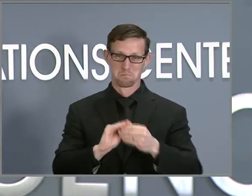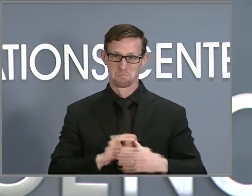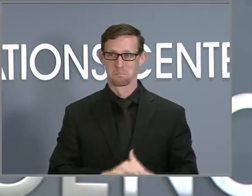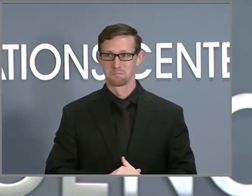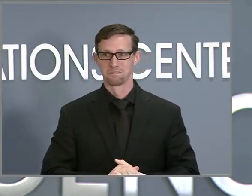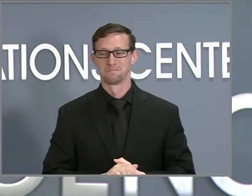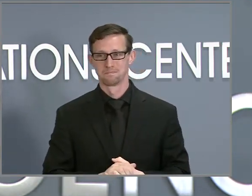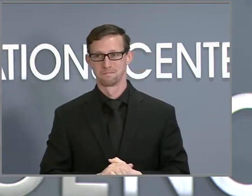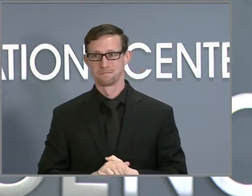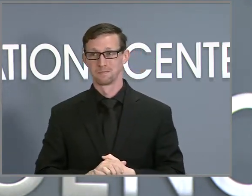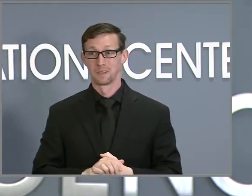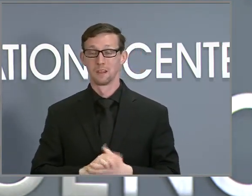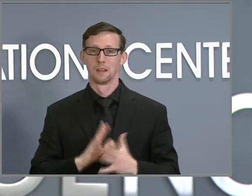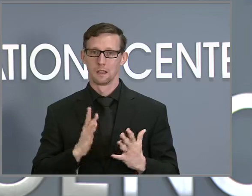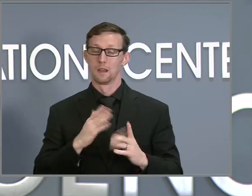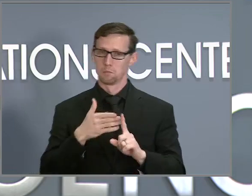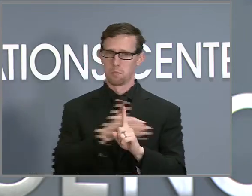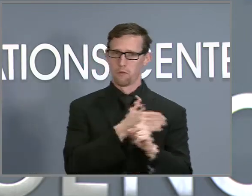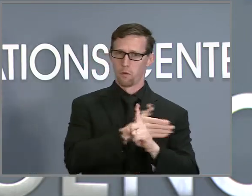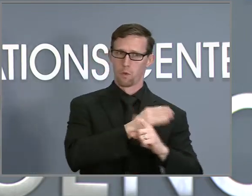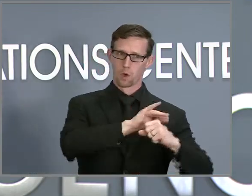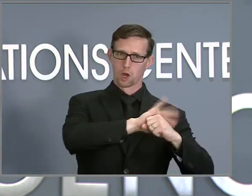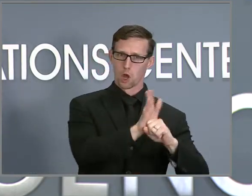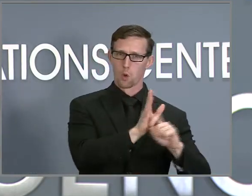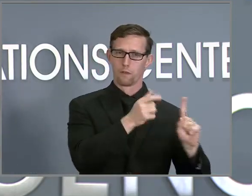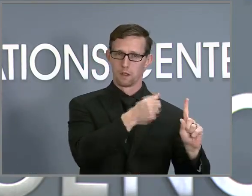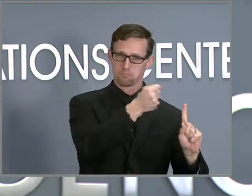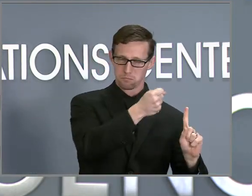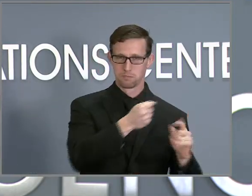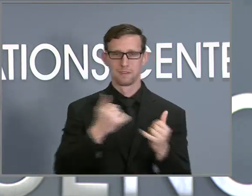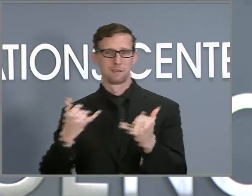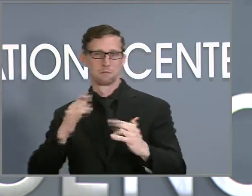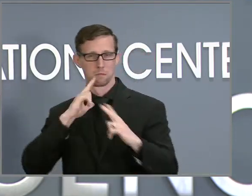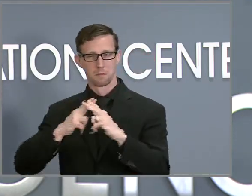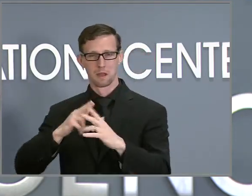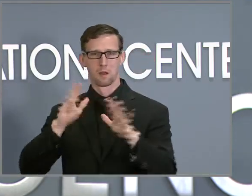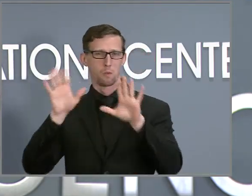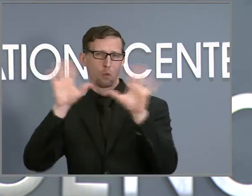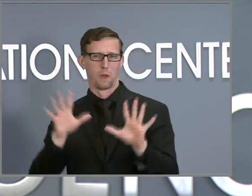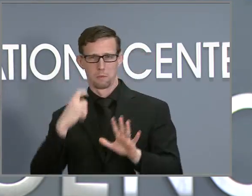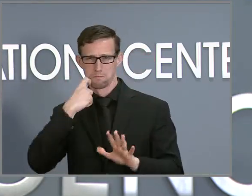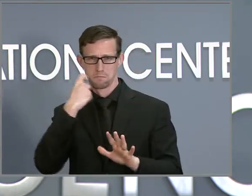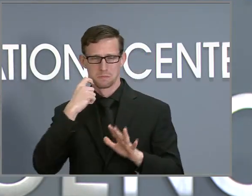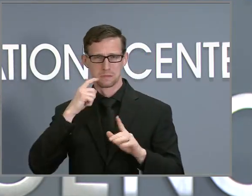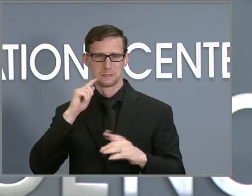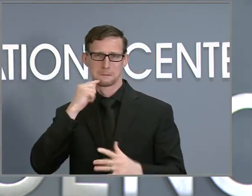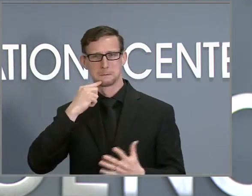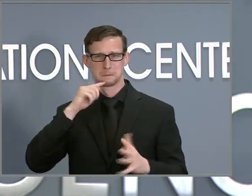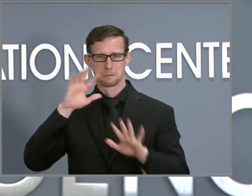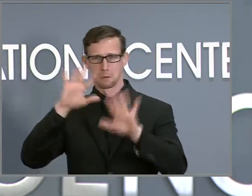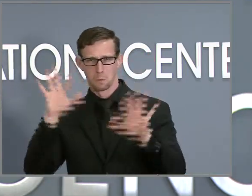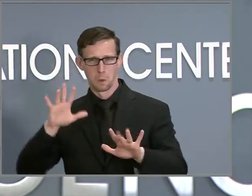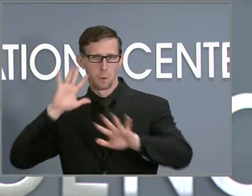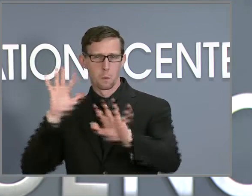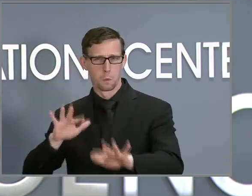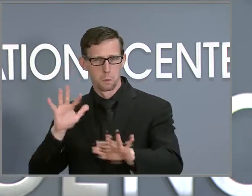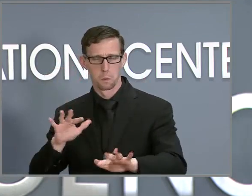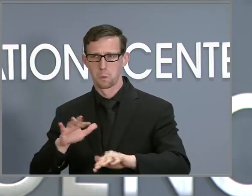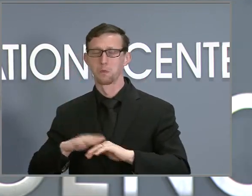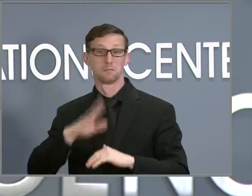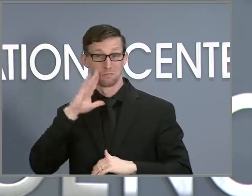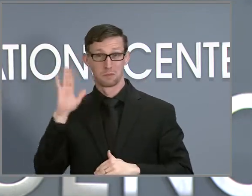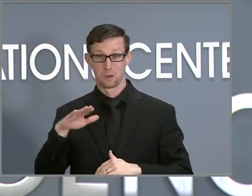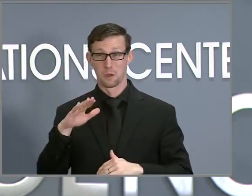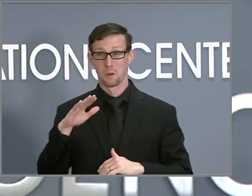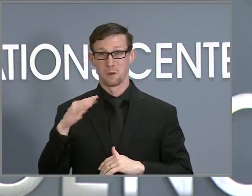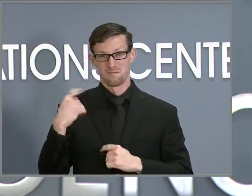Before we talk about COVID, I'll update on the severe weather weather that we've experienced across North Carolina. We know that a strong storm